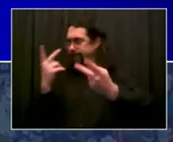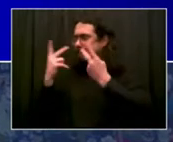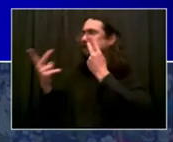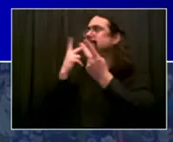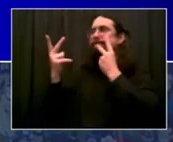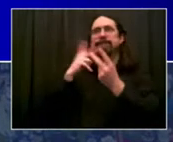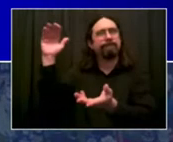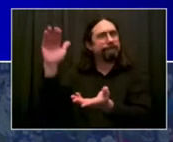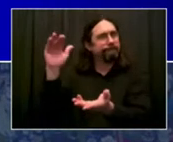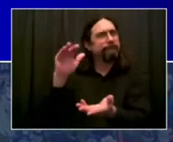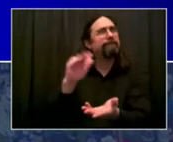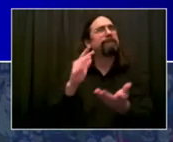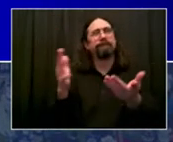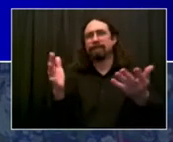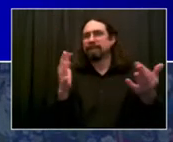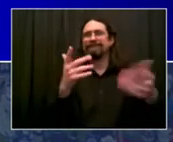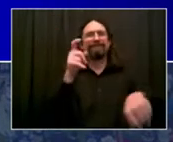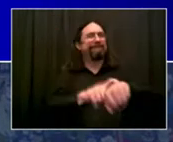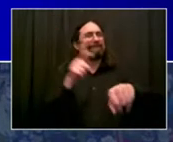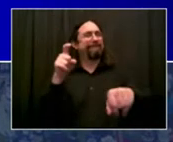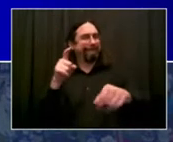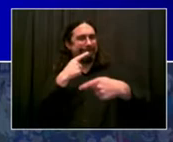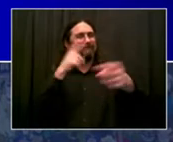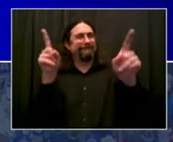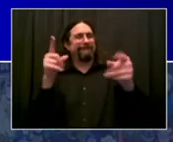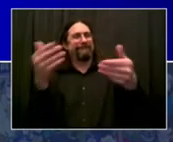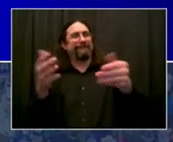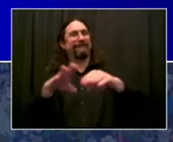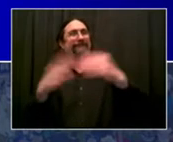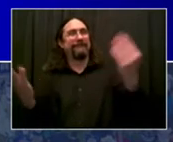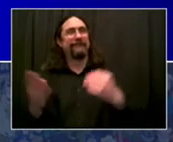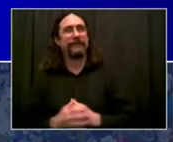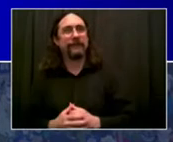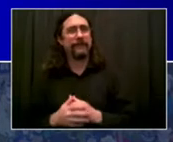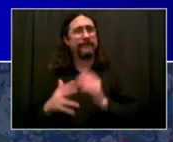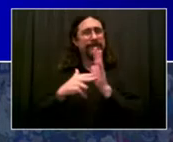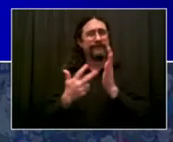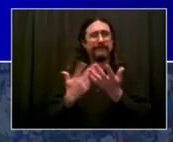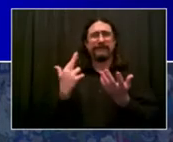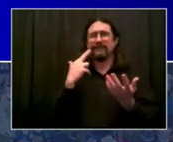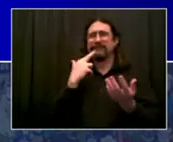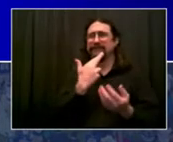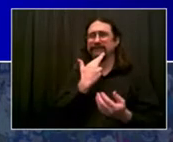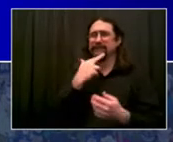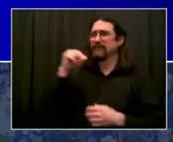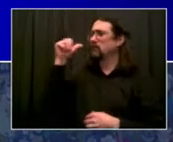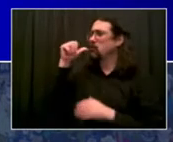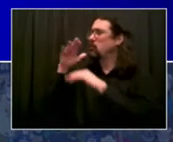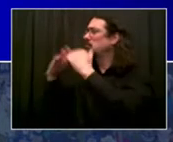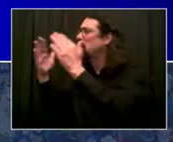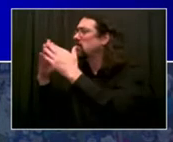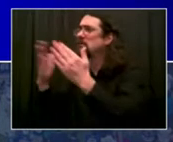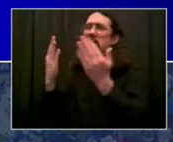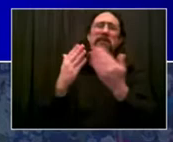we love. It means so many jobs get to come back, and soon. It means that the things that make New York City special